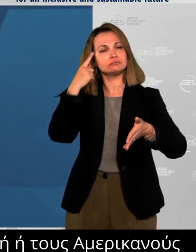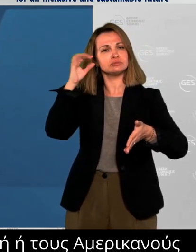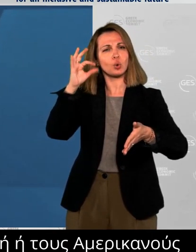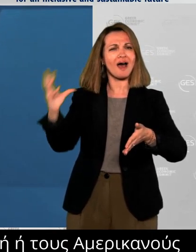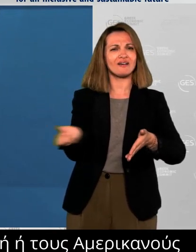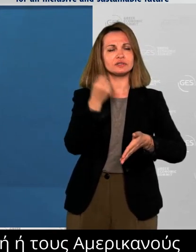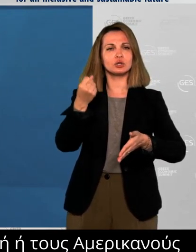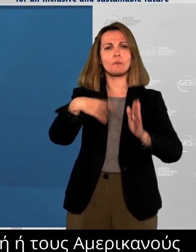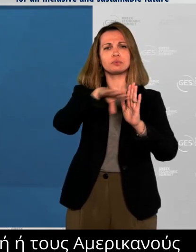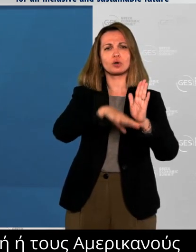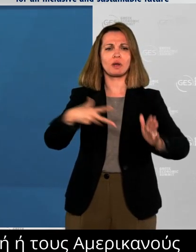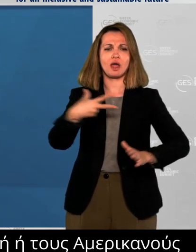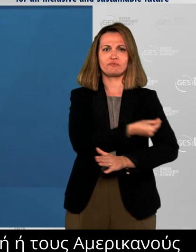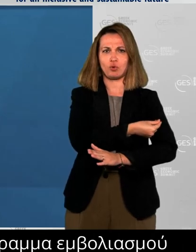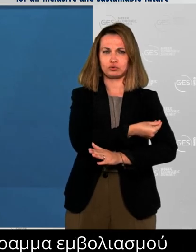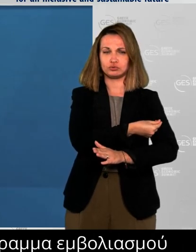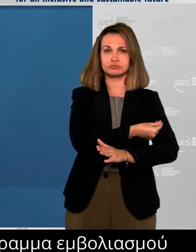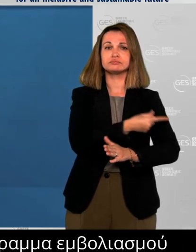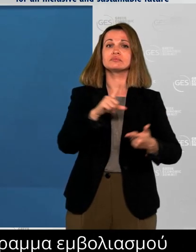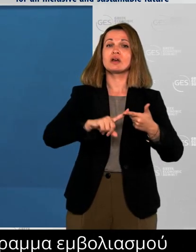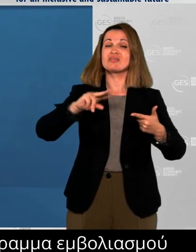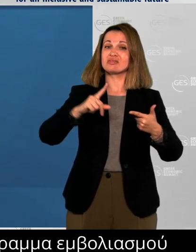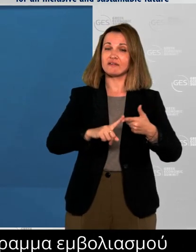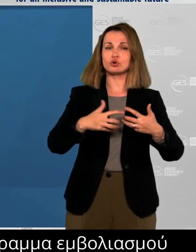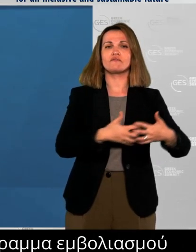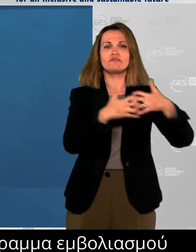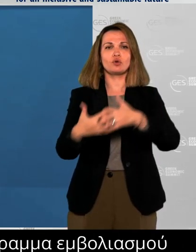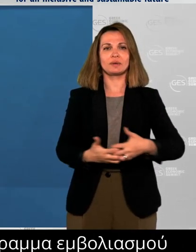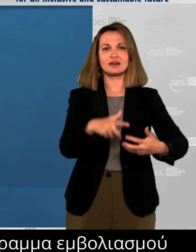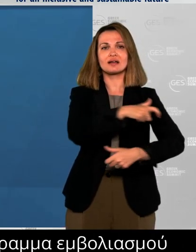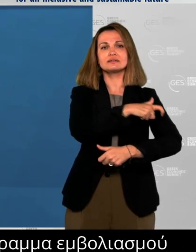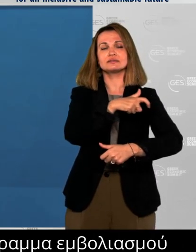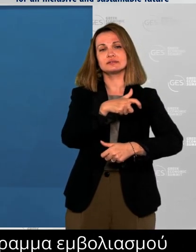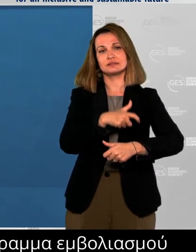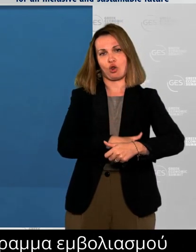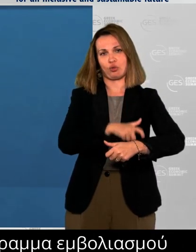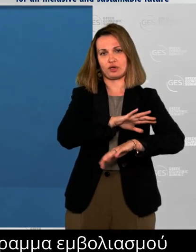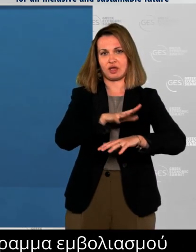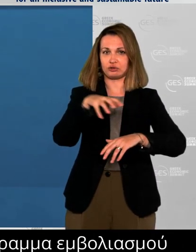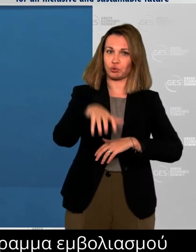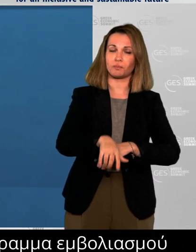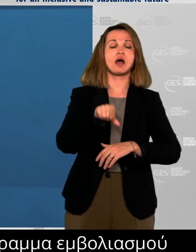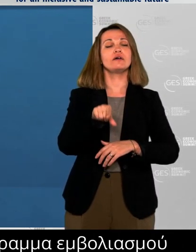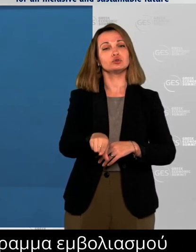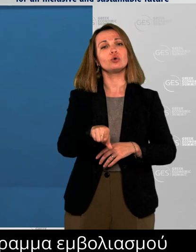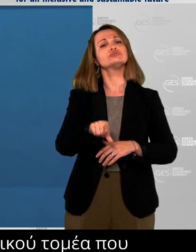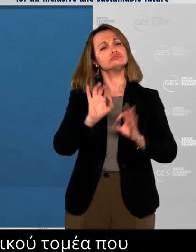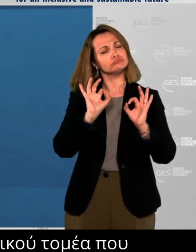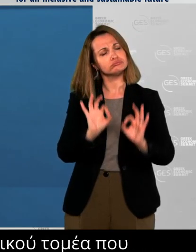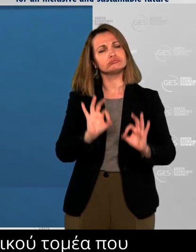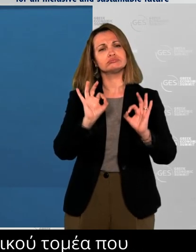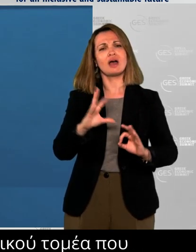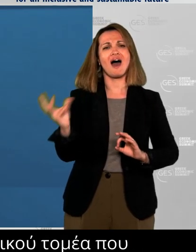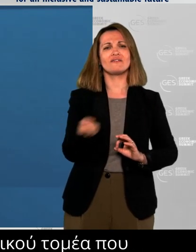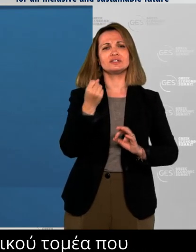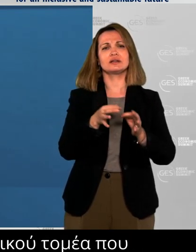in COVID-19 safety measures. To conclude, I want to underline that a stronger and more